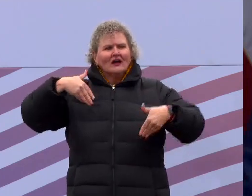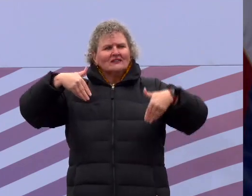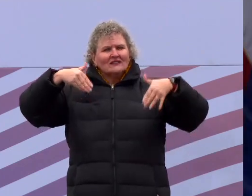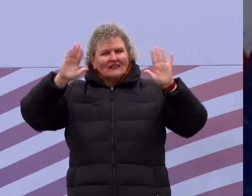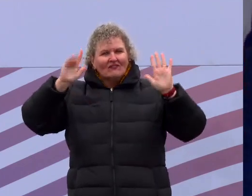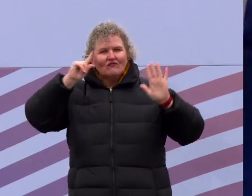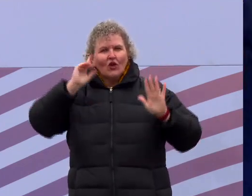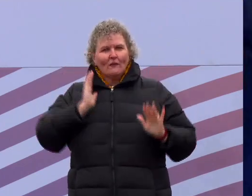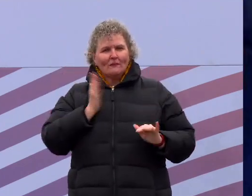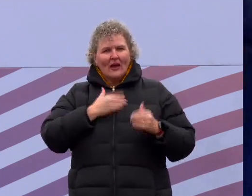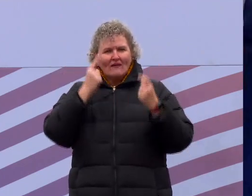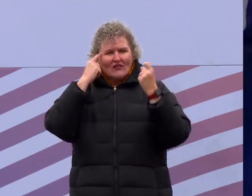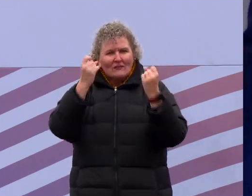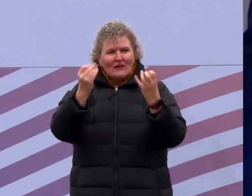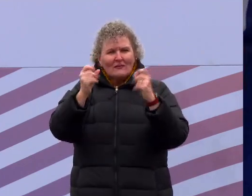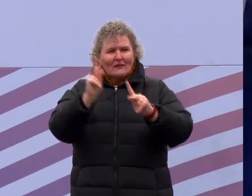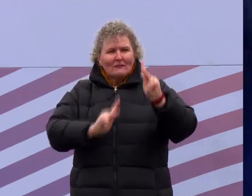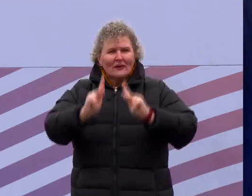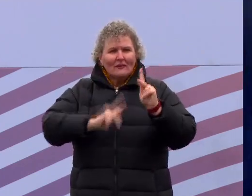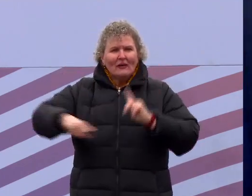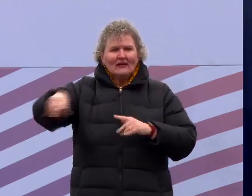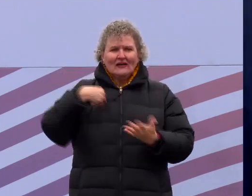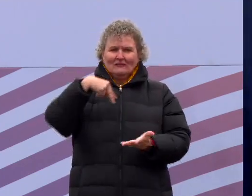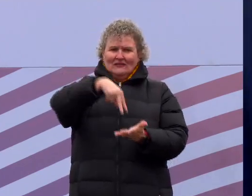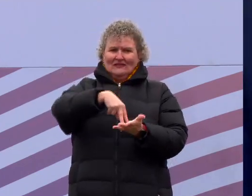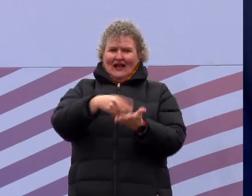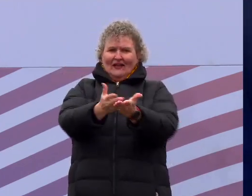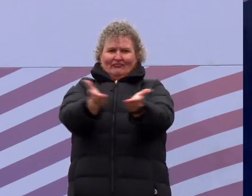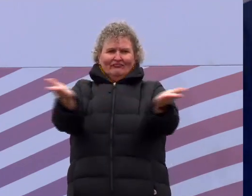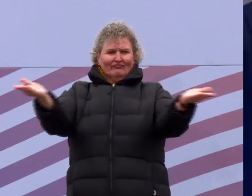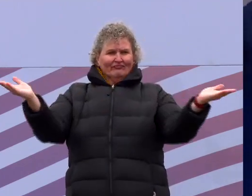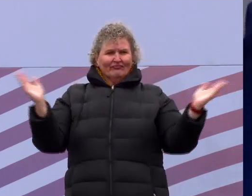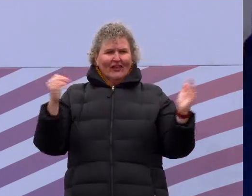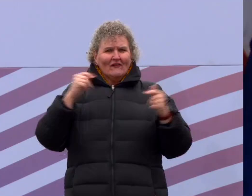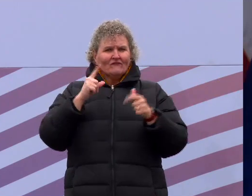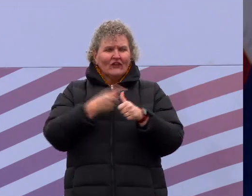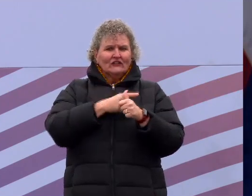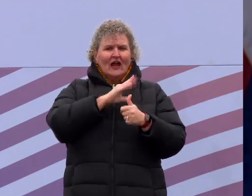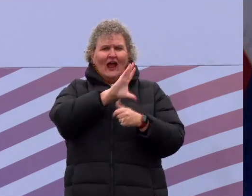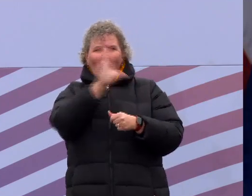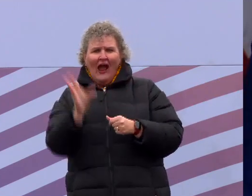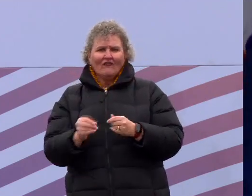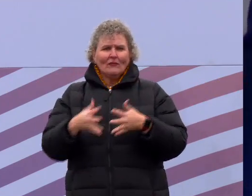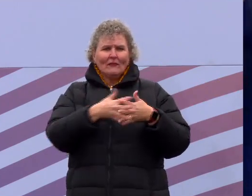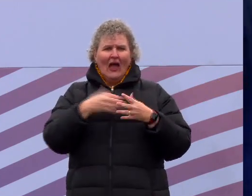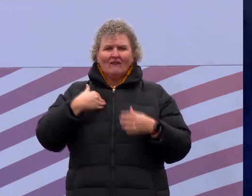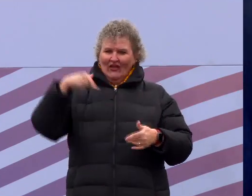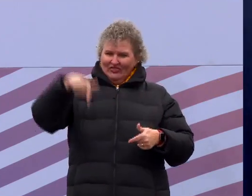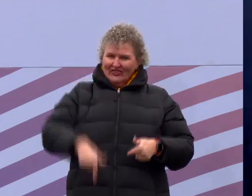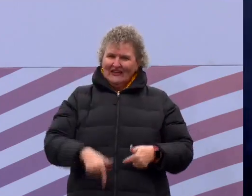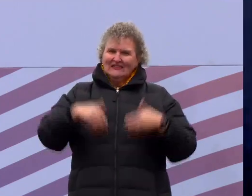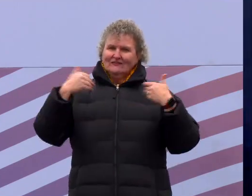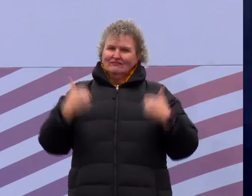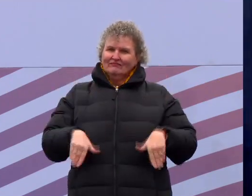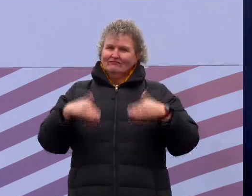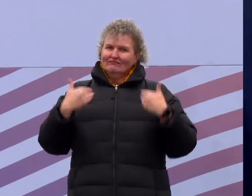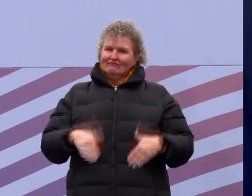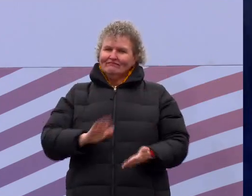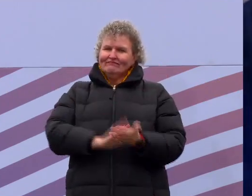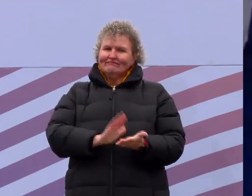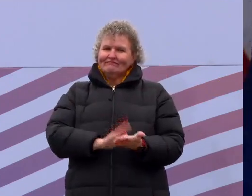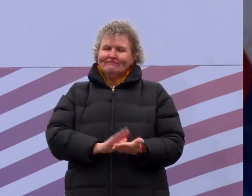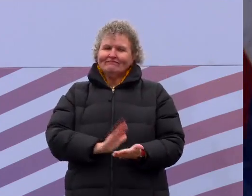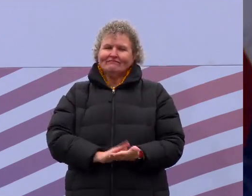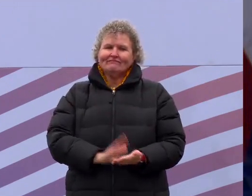that allow me to stand here today as the first African American to ever hold this office. This moment is truly